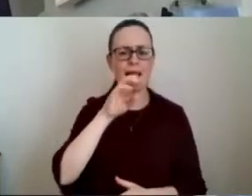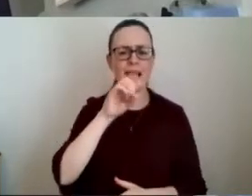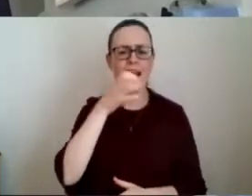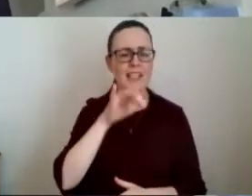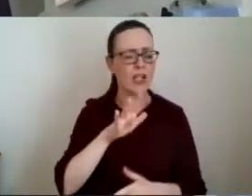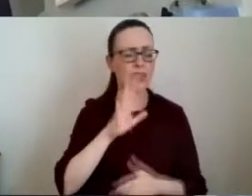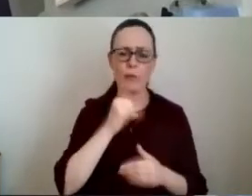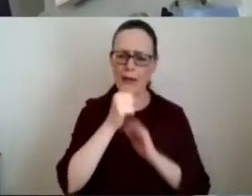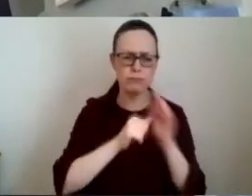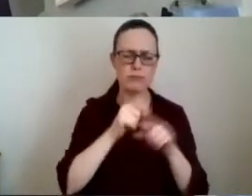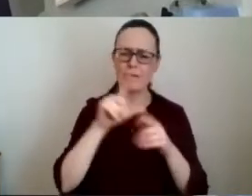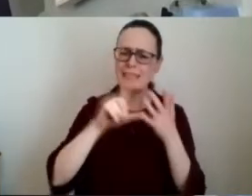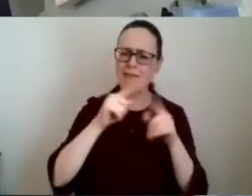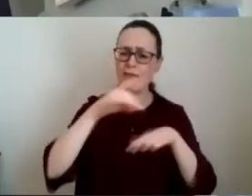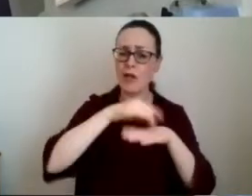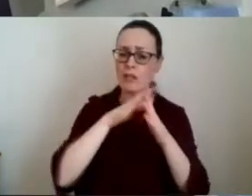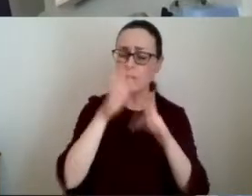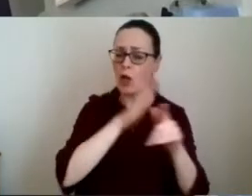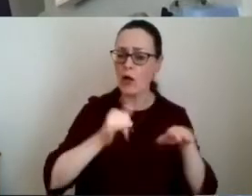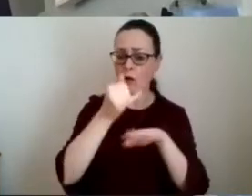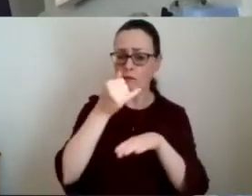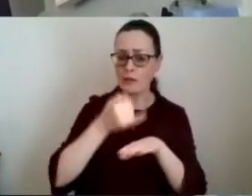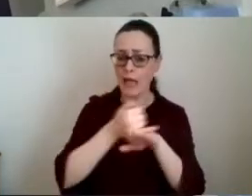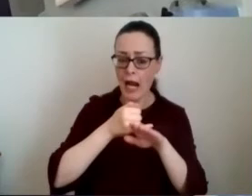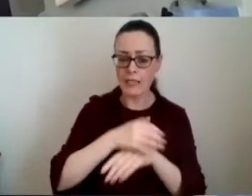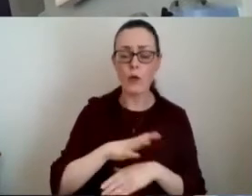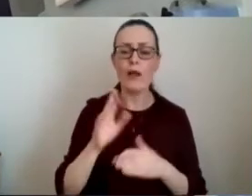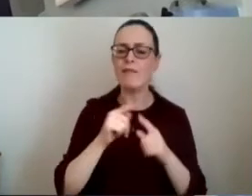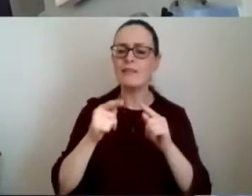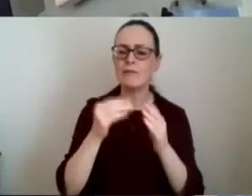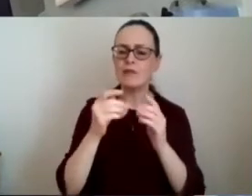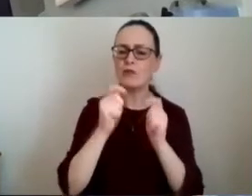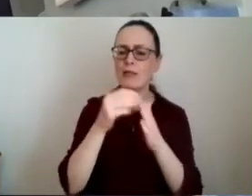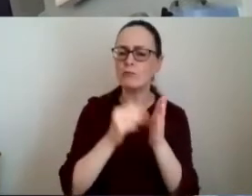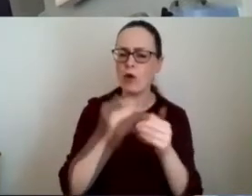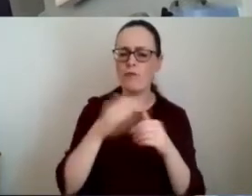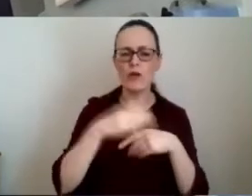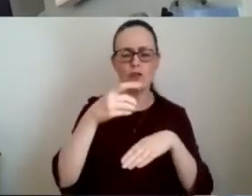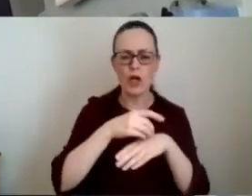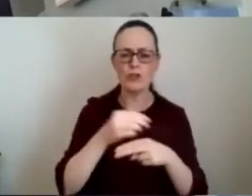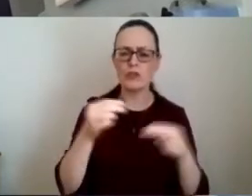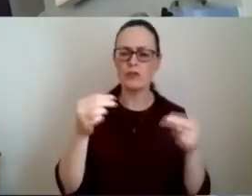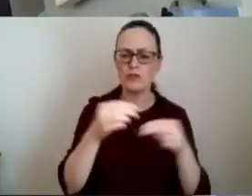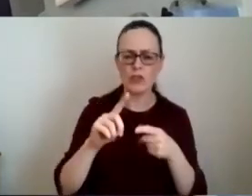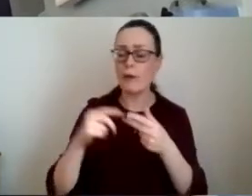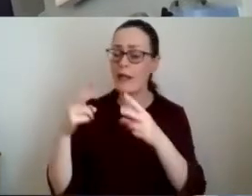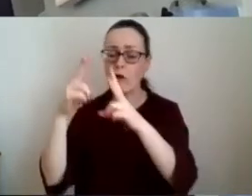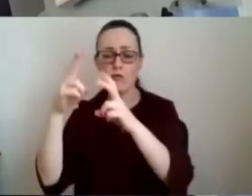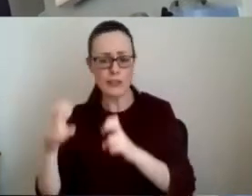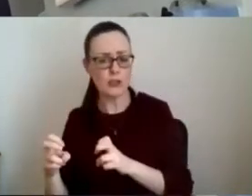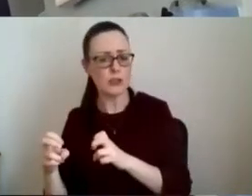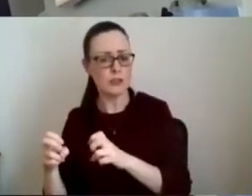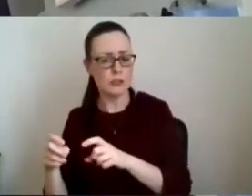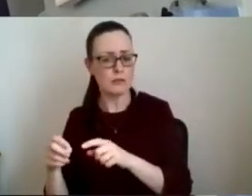joint training programs for doctors and nurses have also been established and joint research professors are being appointed